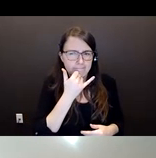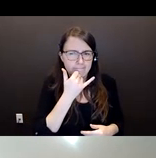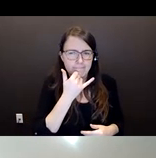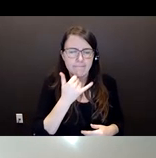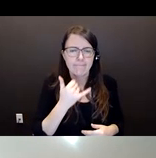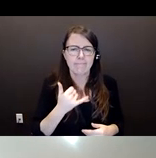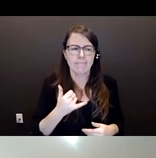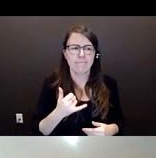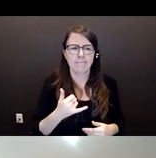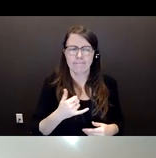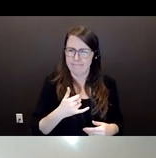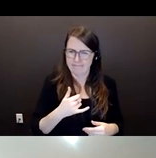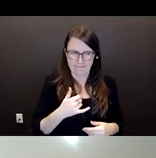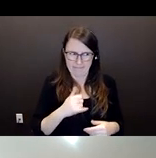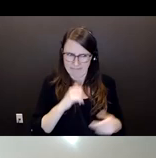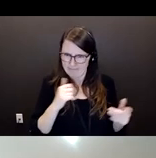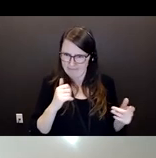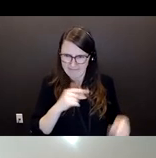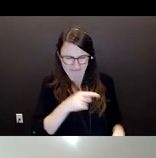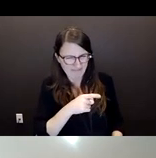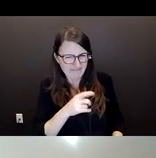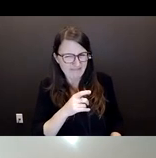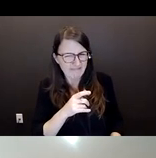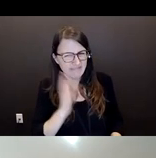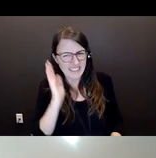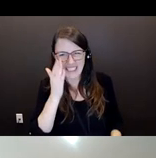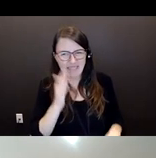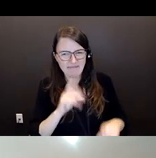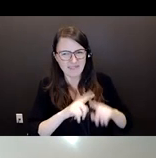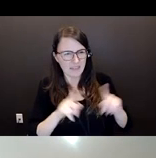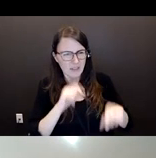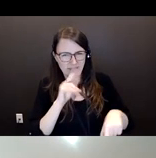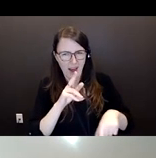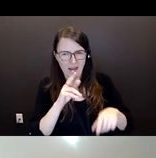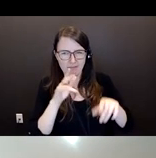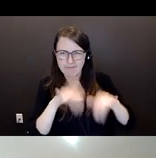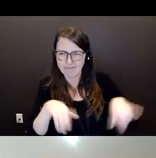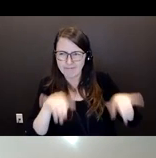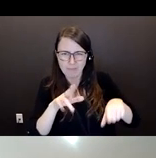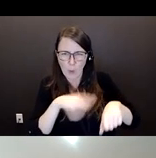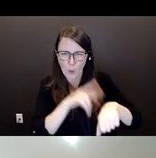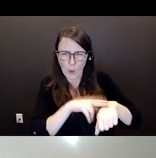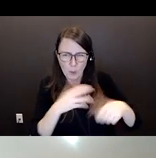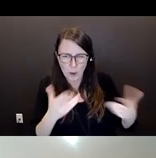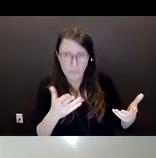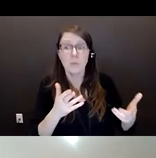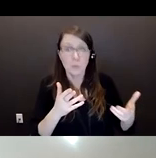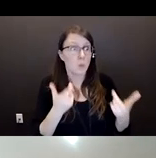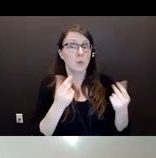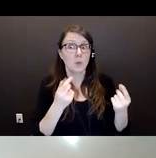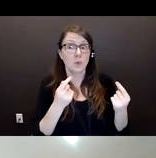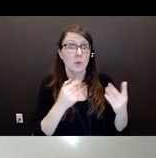This isn't Mrs. Jones as we know her. And that's when you step up. And when I buy that is you tell someone.